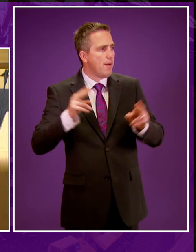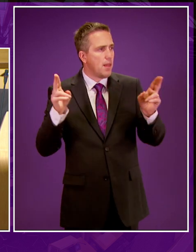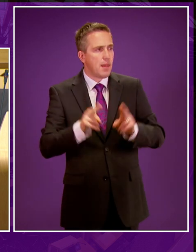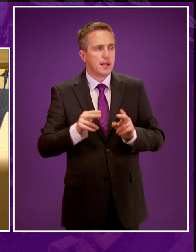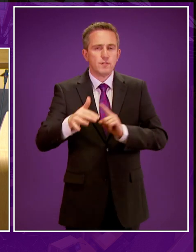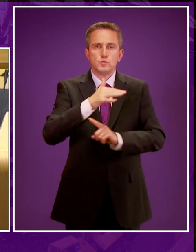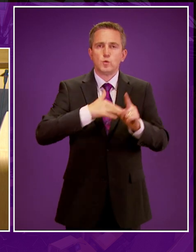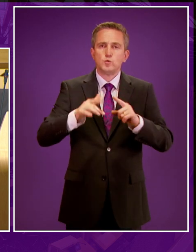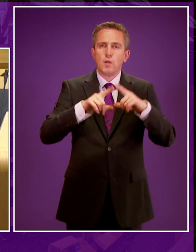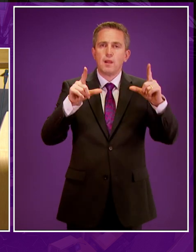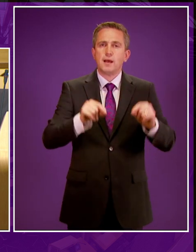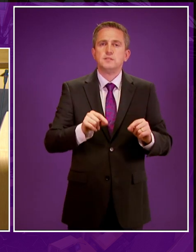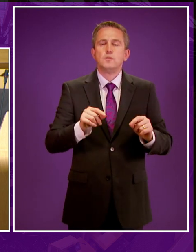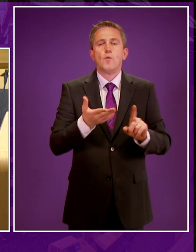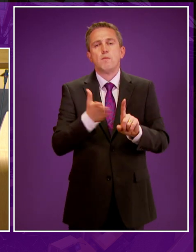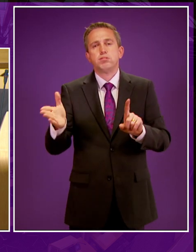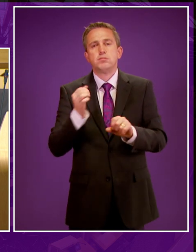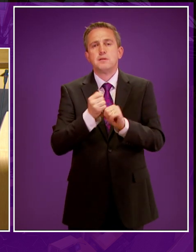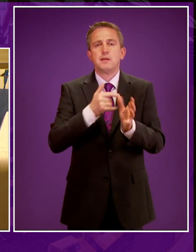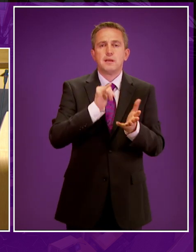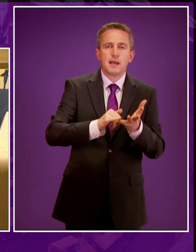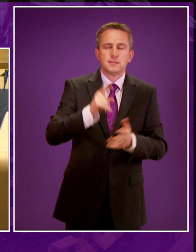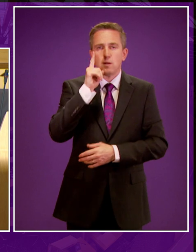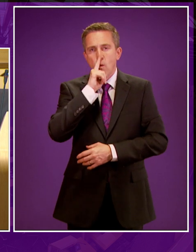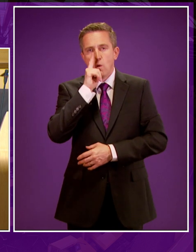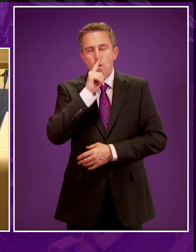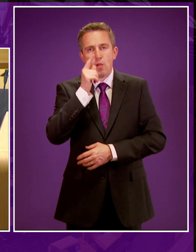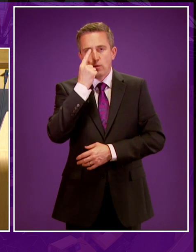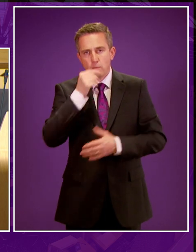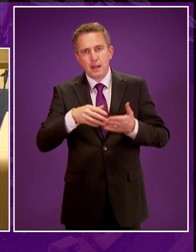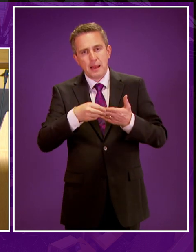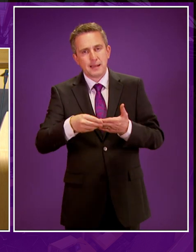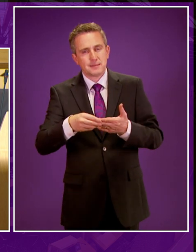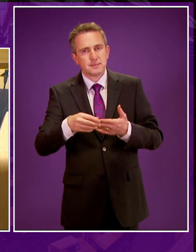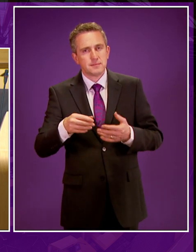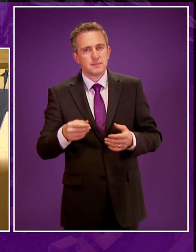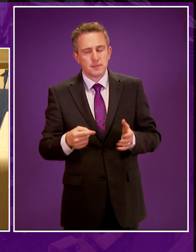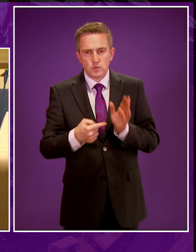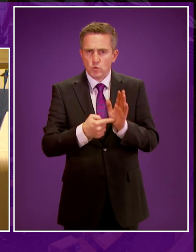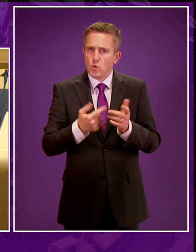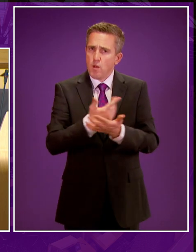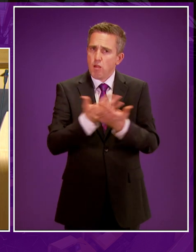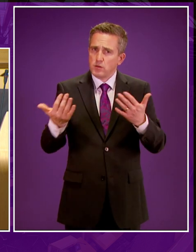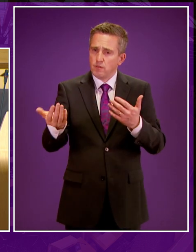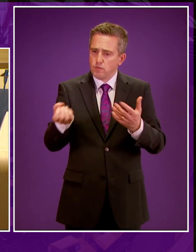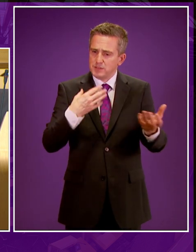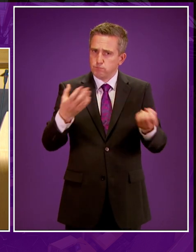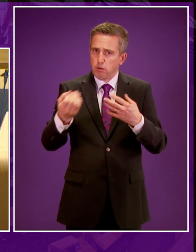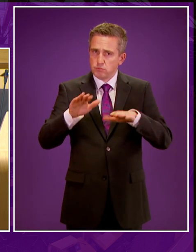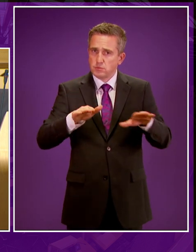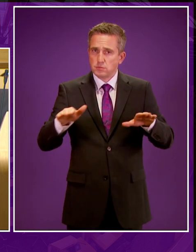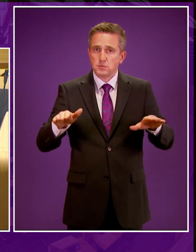social licence for unconventional oil and gas to be taken forward at this time, reflecting the significant numbers of responses received.